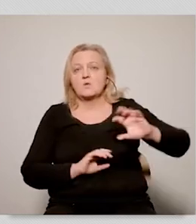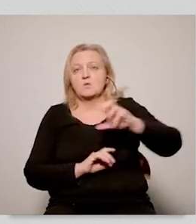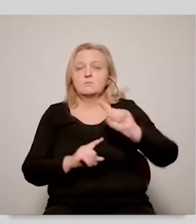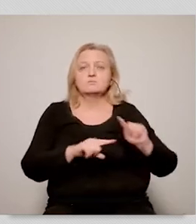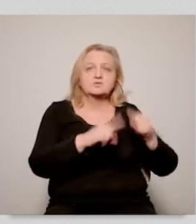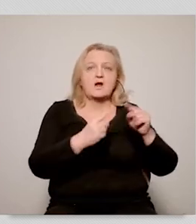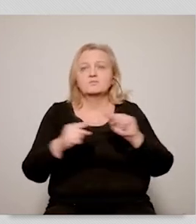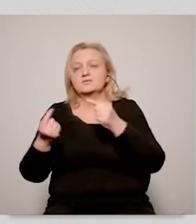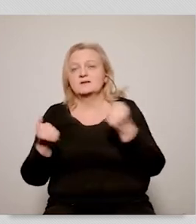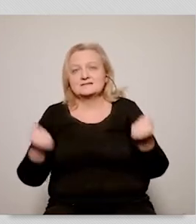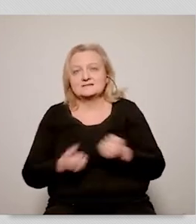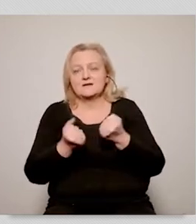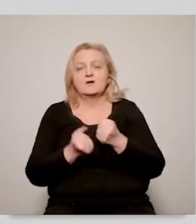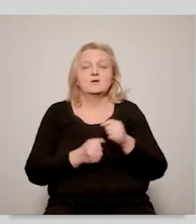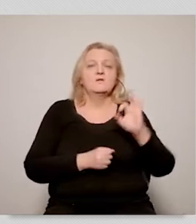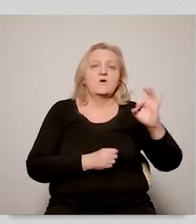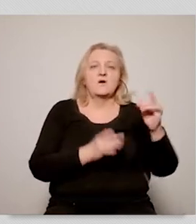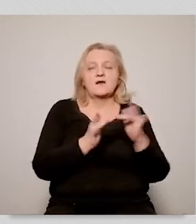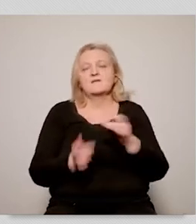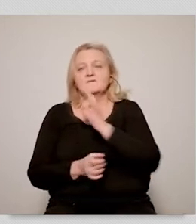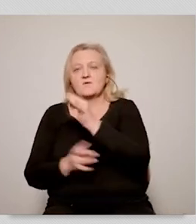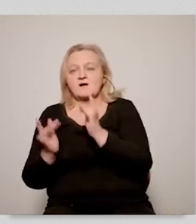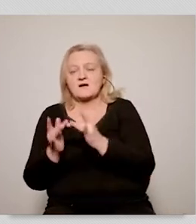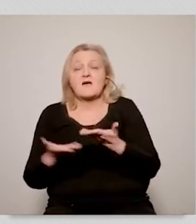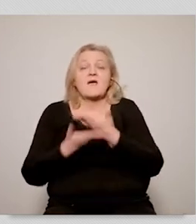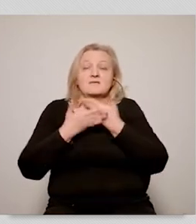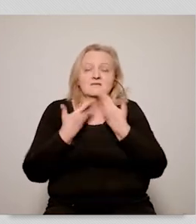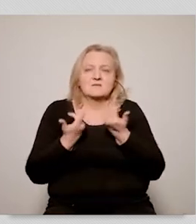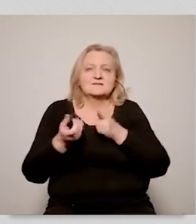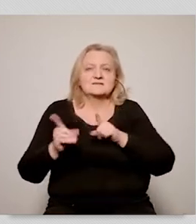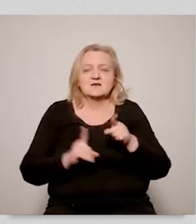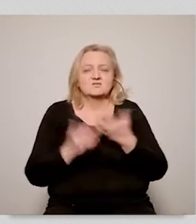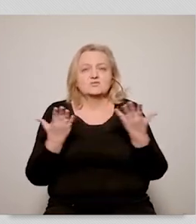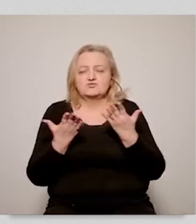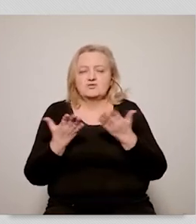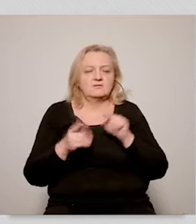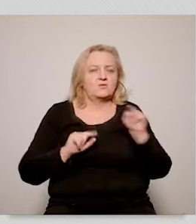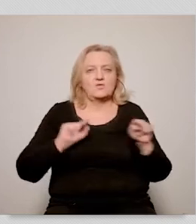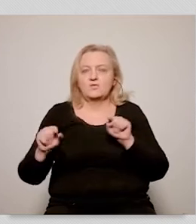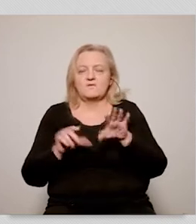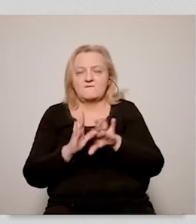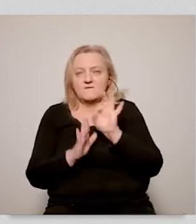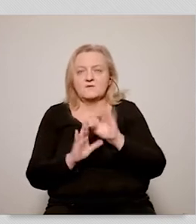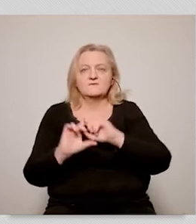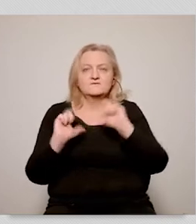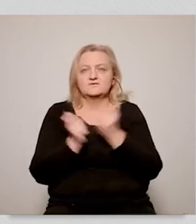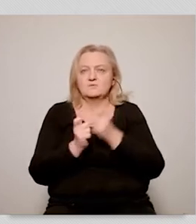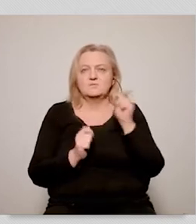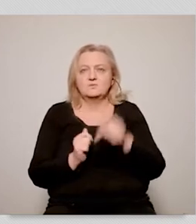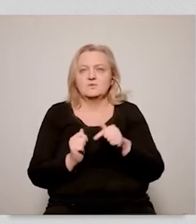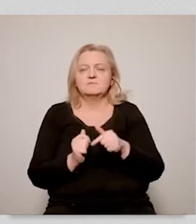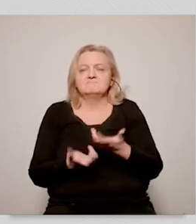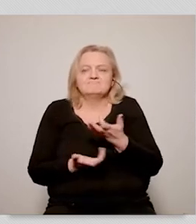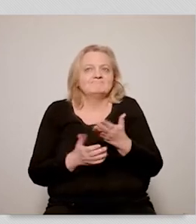economic growth, green growth, the so-called post growth theories. So the economists have